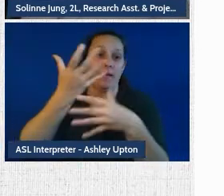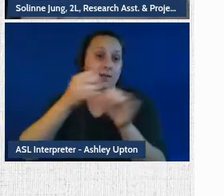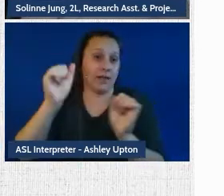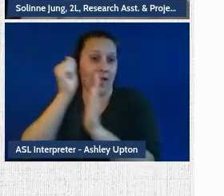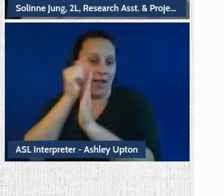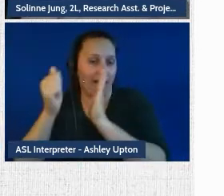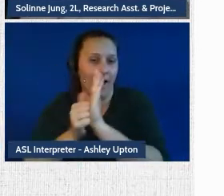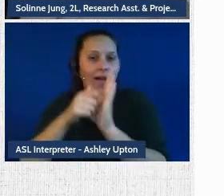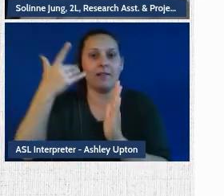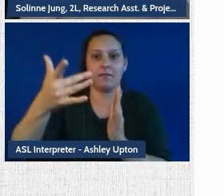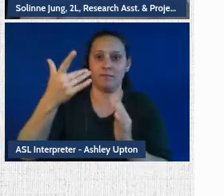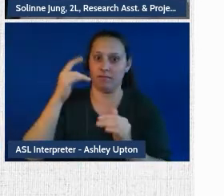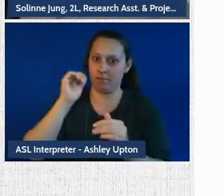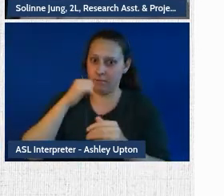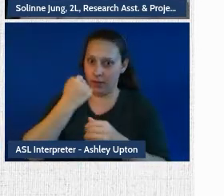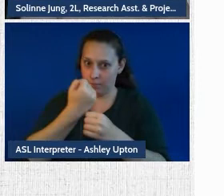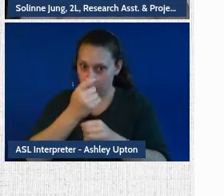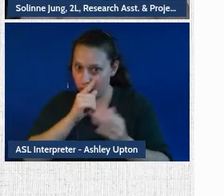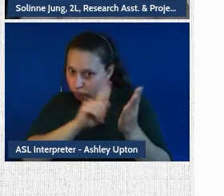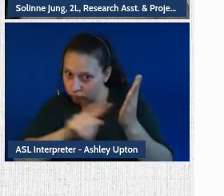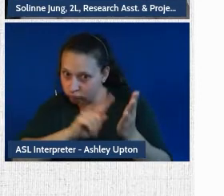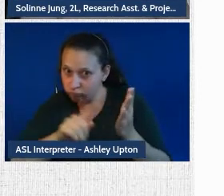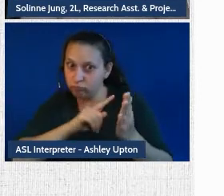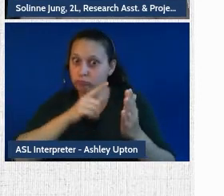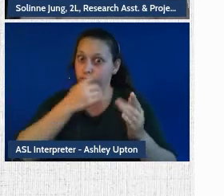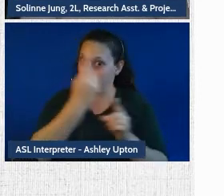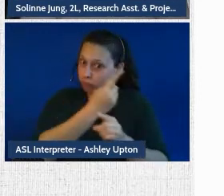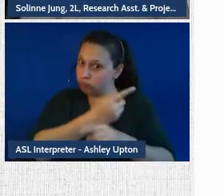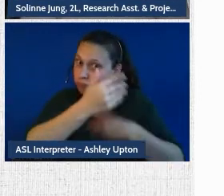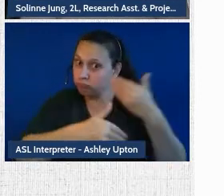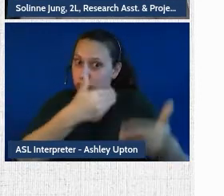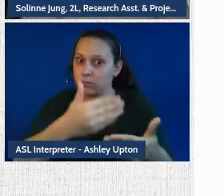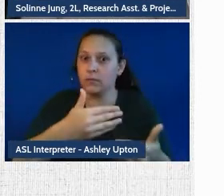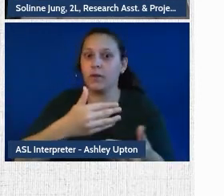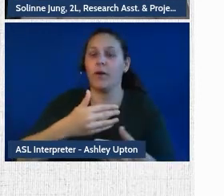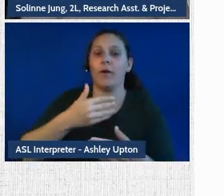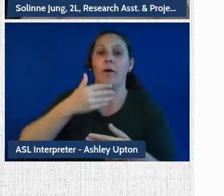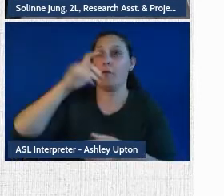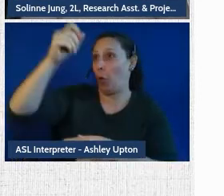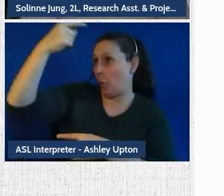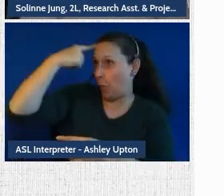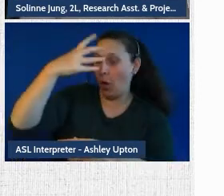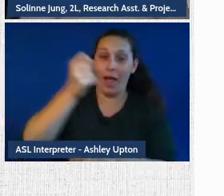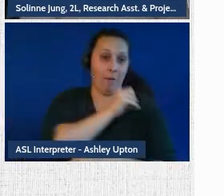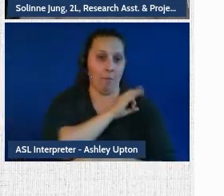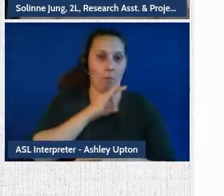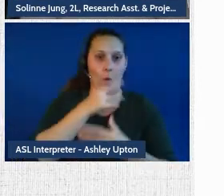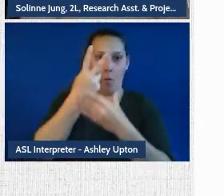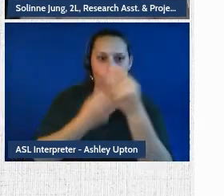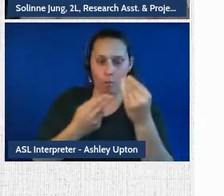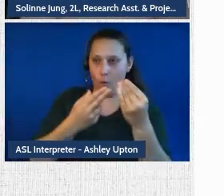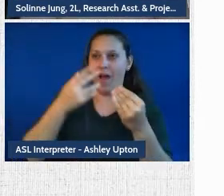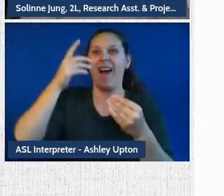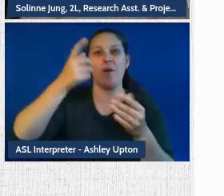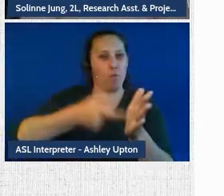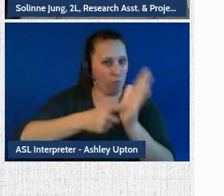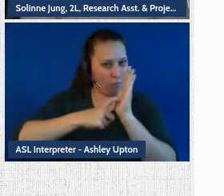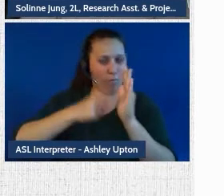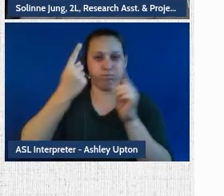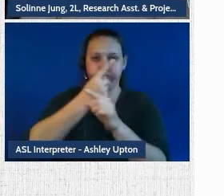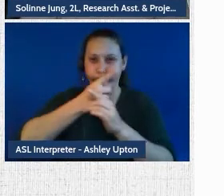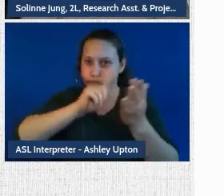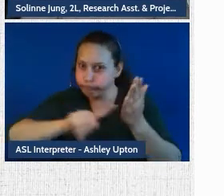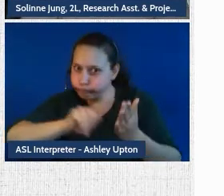in the circumstances. This is important to both employers and employees, since one, a proper investigation will help determine